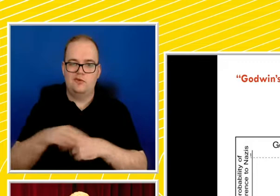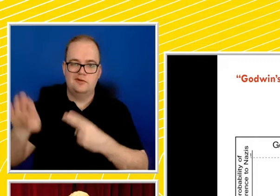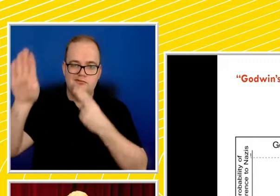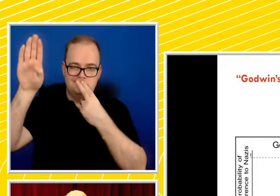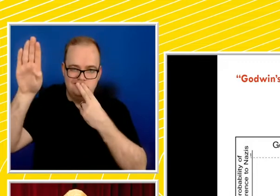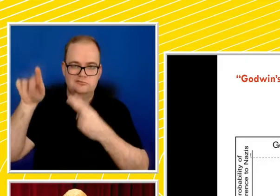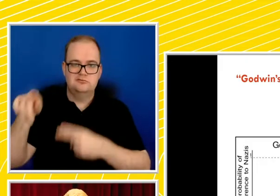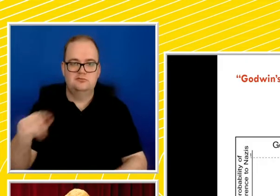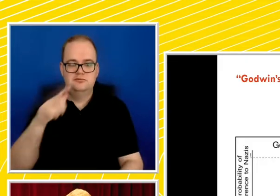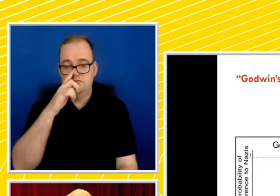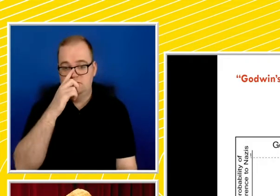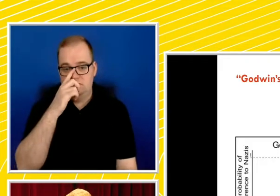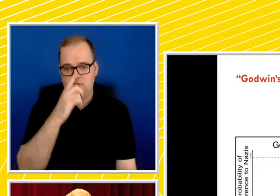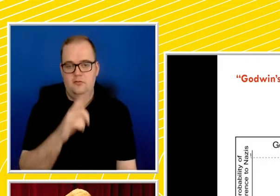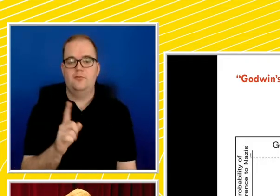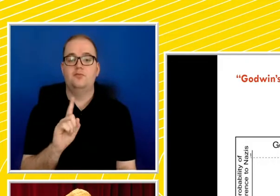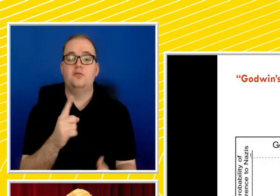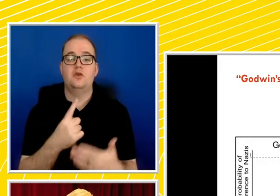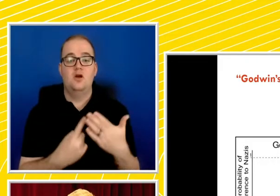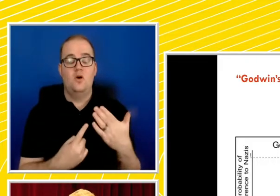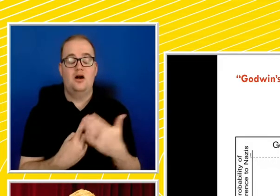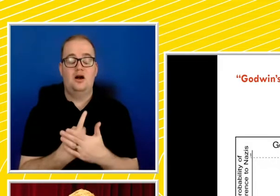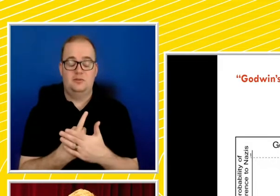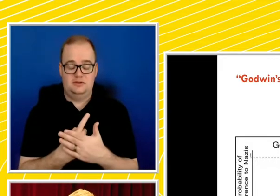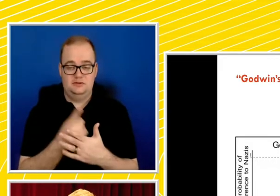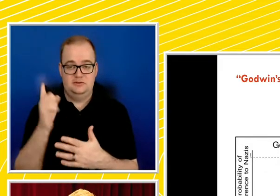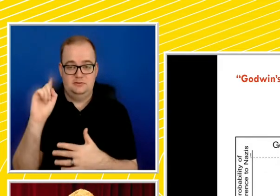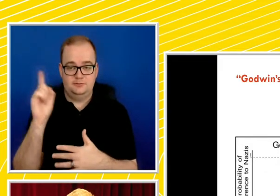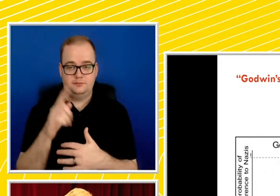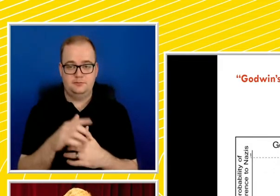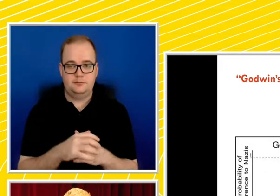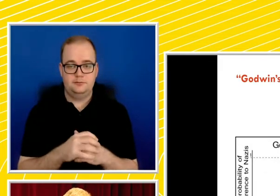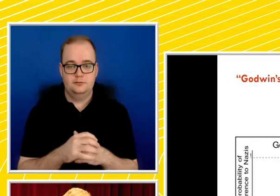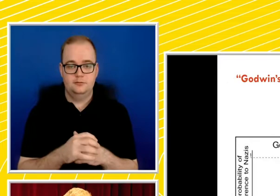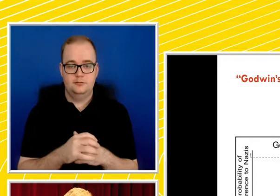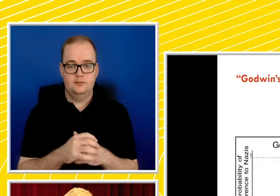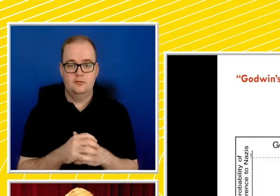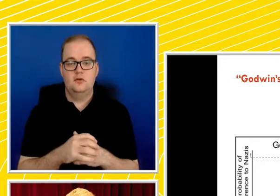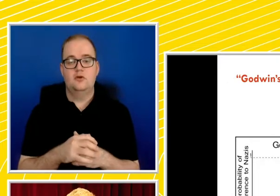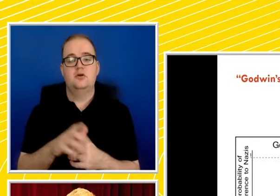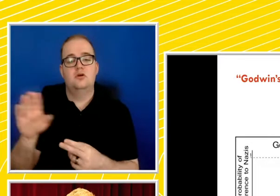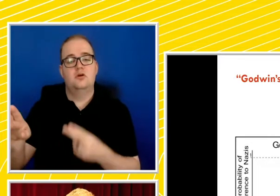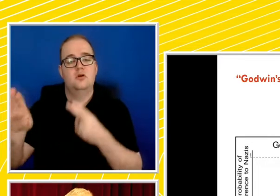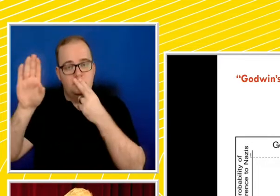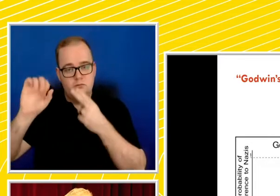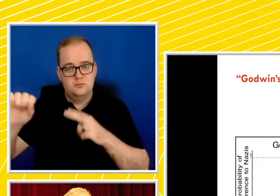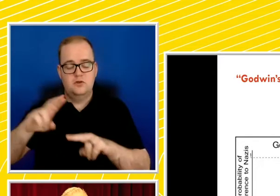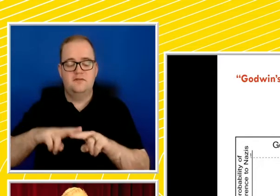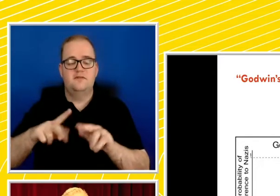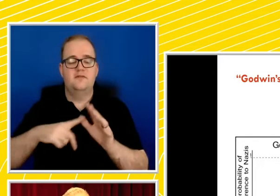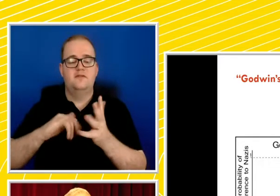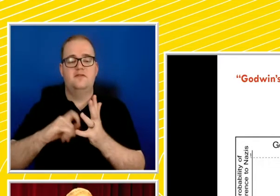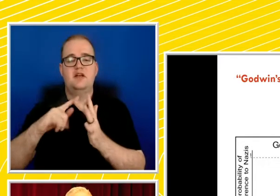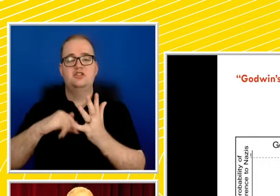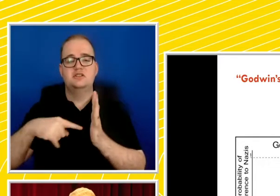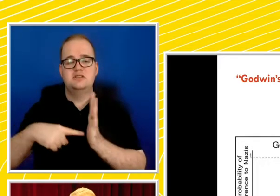What that has come to be a signifier of is reference to facile comparisons to the Nazi period. So, oh, we can't do